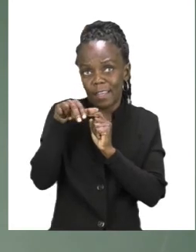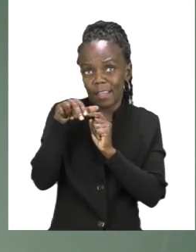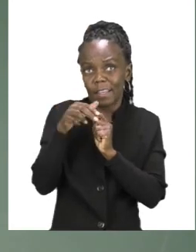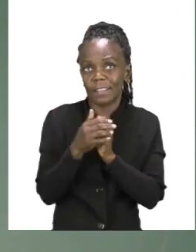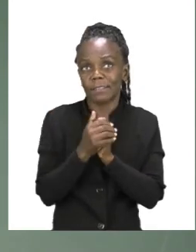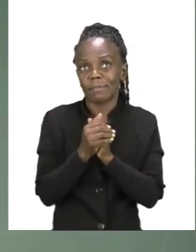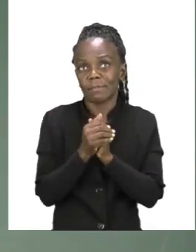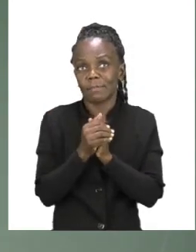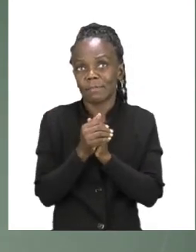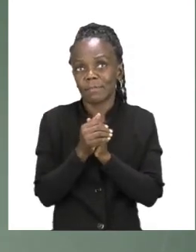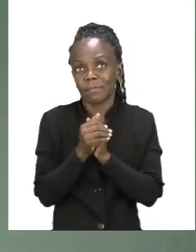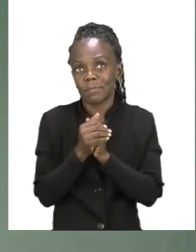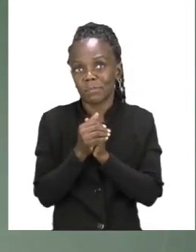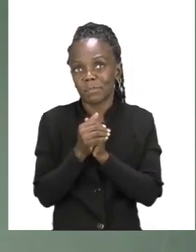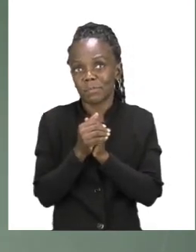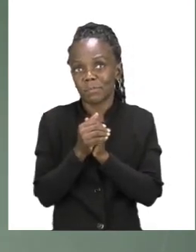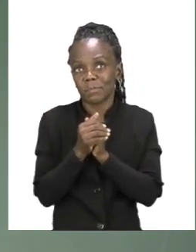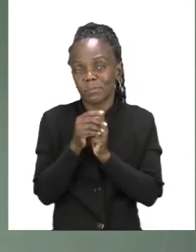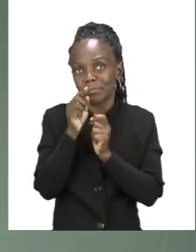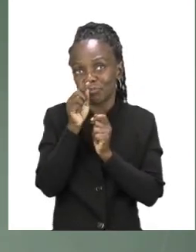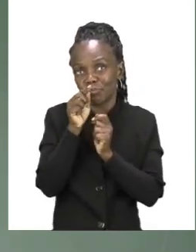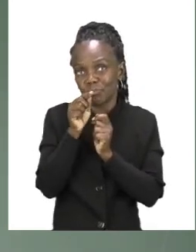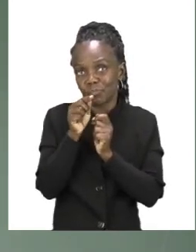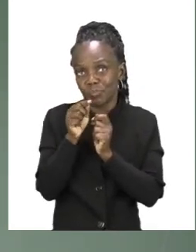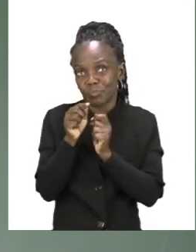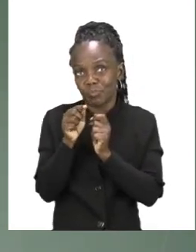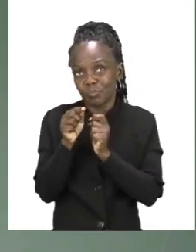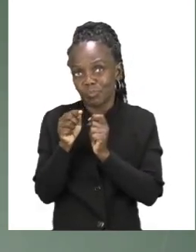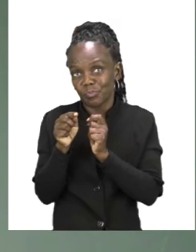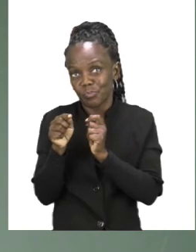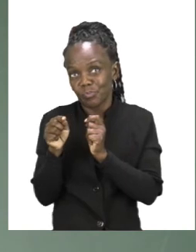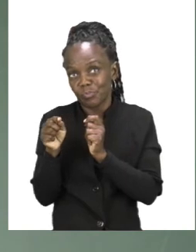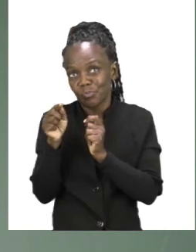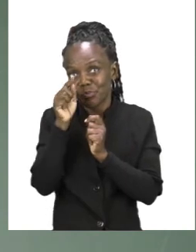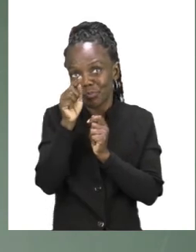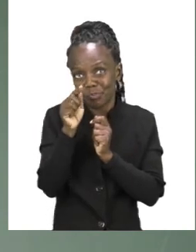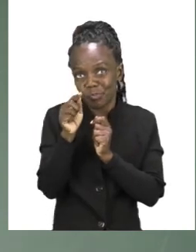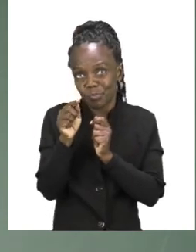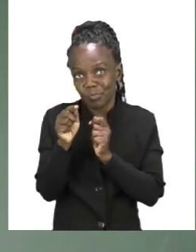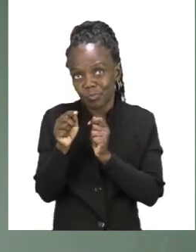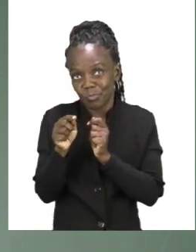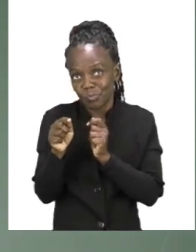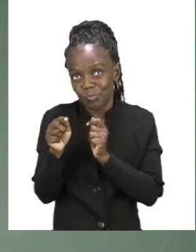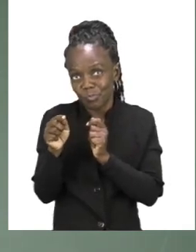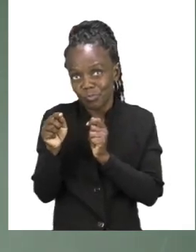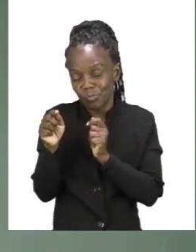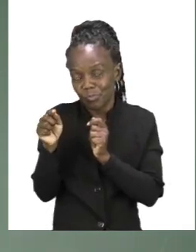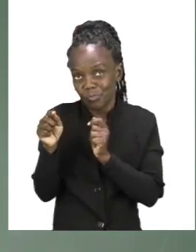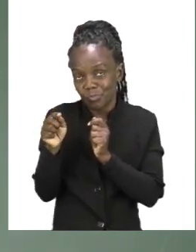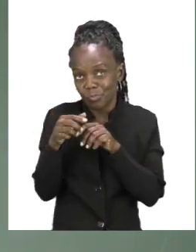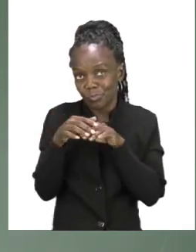going down and the other side as well. But I must not forget her feet